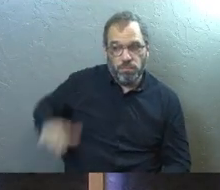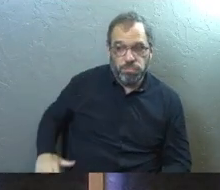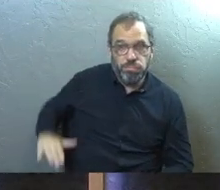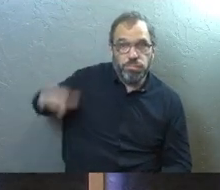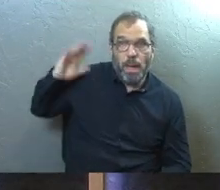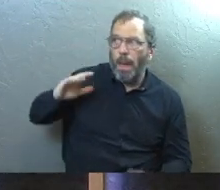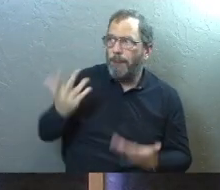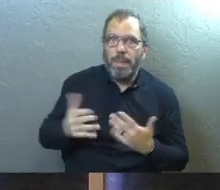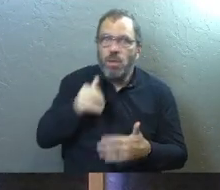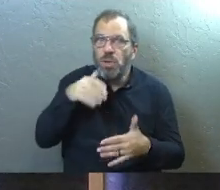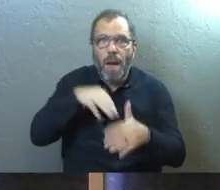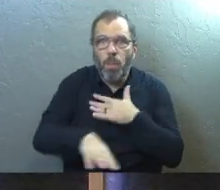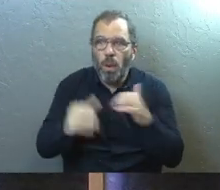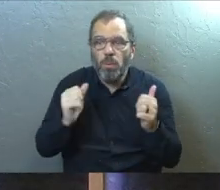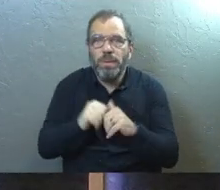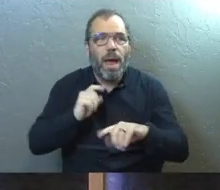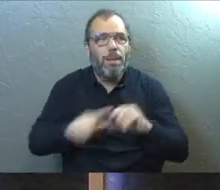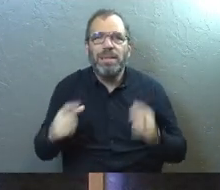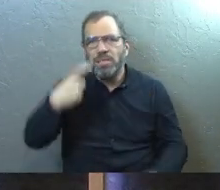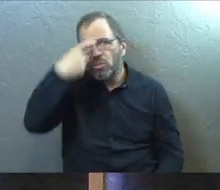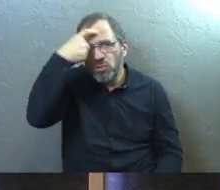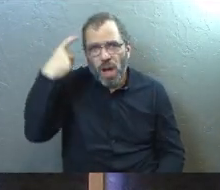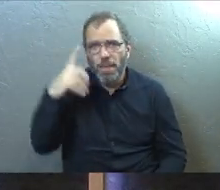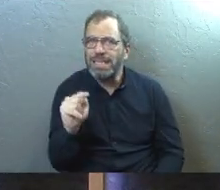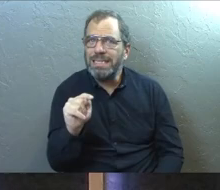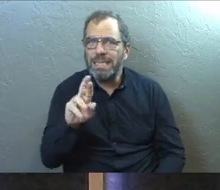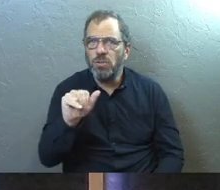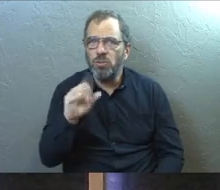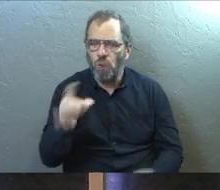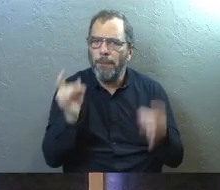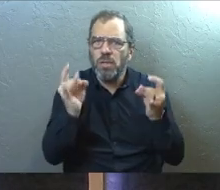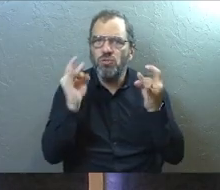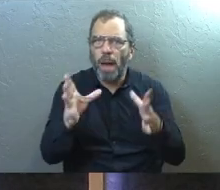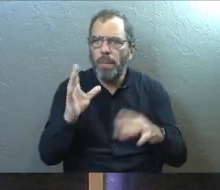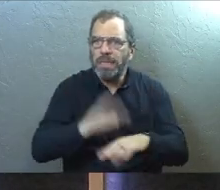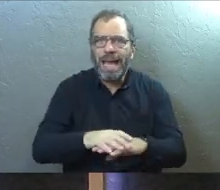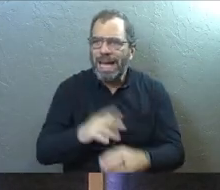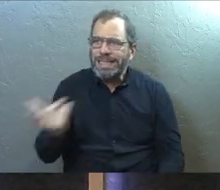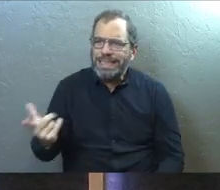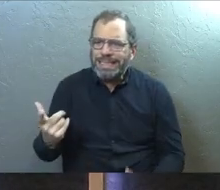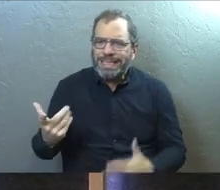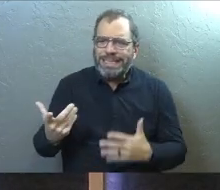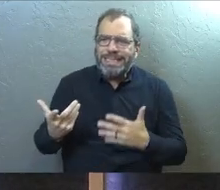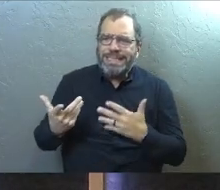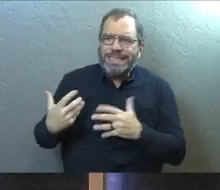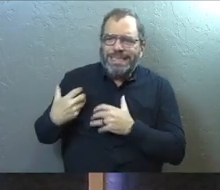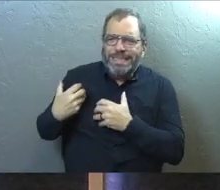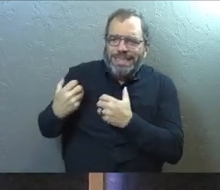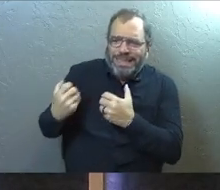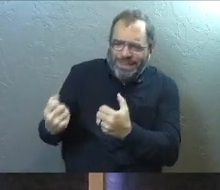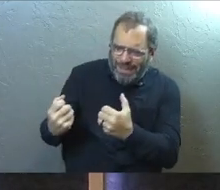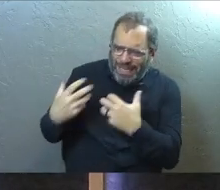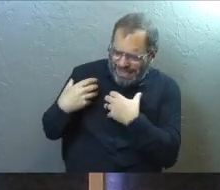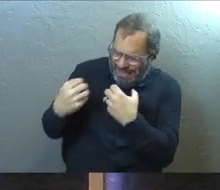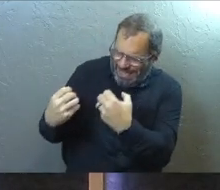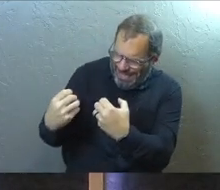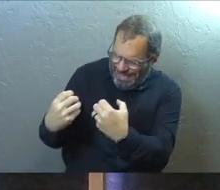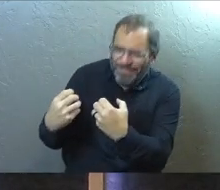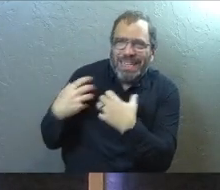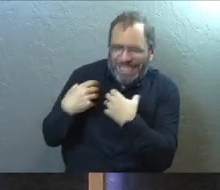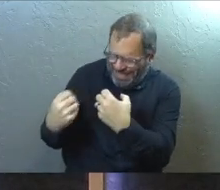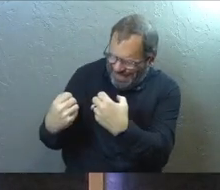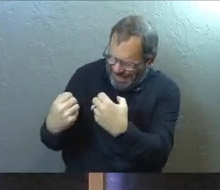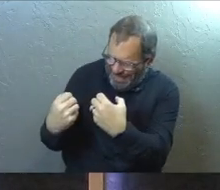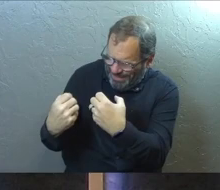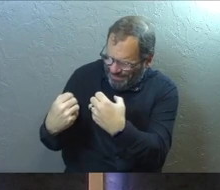where it's like, maybe you weren't born with a thing, but there's this trauma. And you know that ever since then, you've never quite healed. You've never quite been